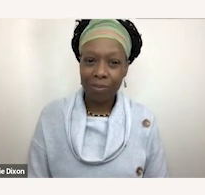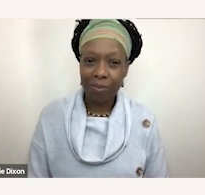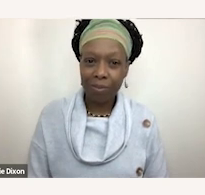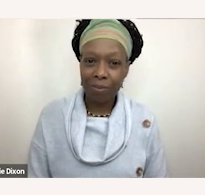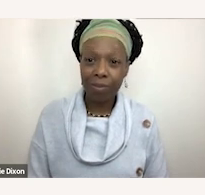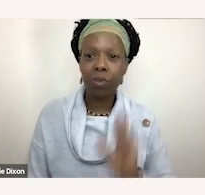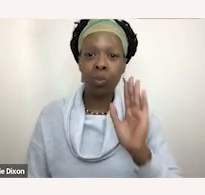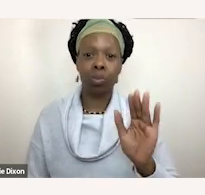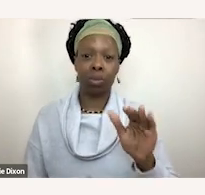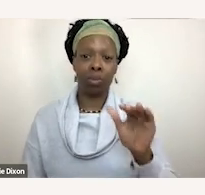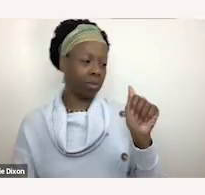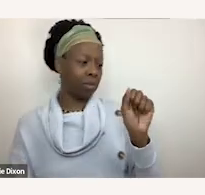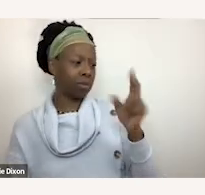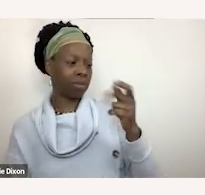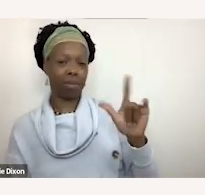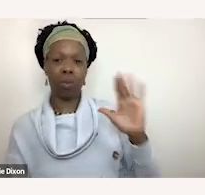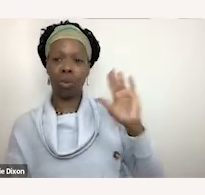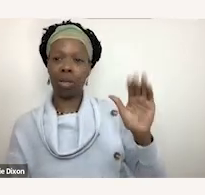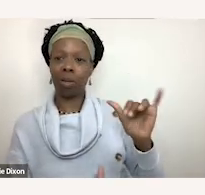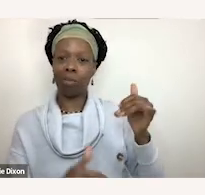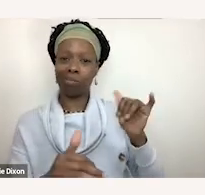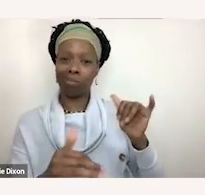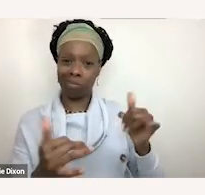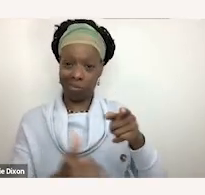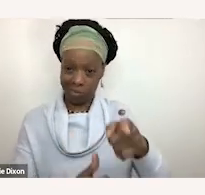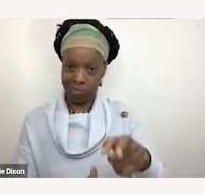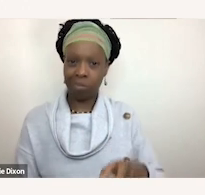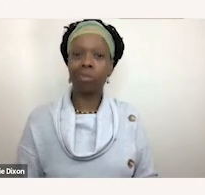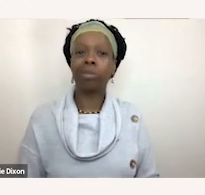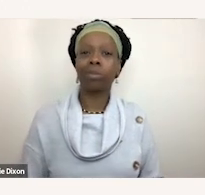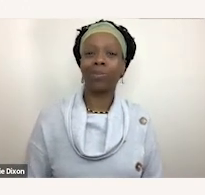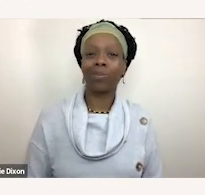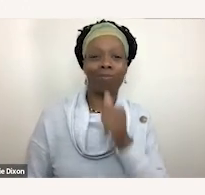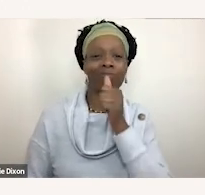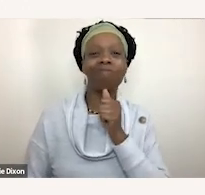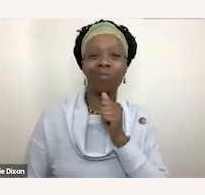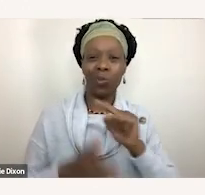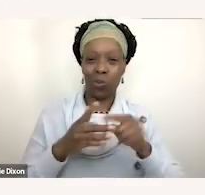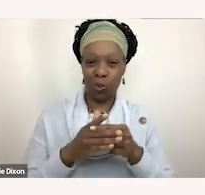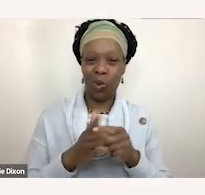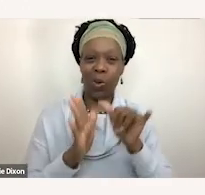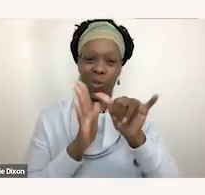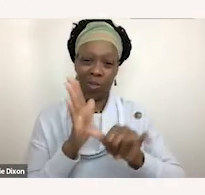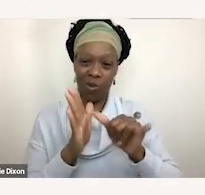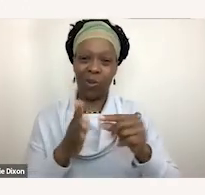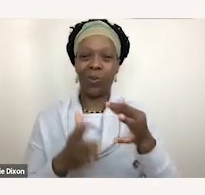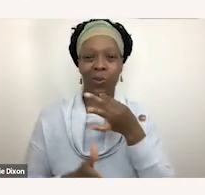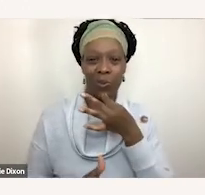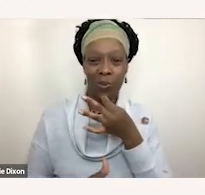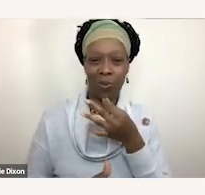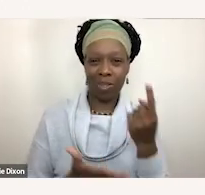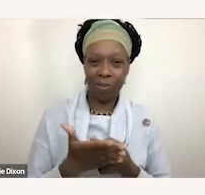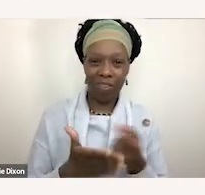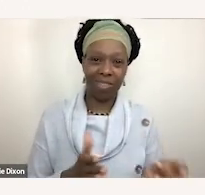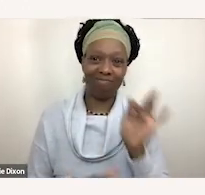We're going to play a video clip for y'all for just a second. Bear with me with getting it to play. Sometimes you have to click